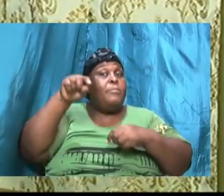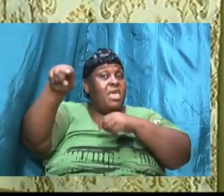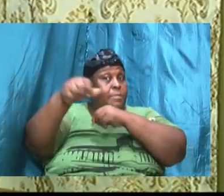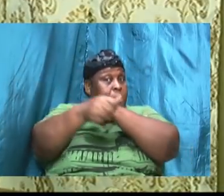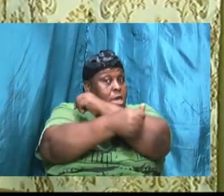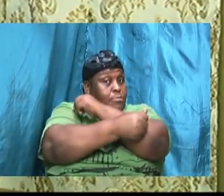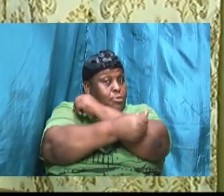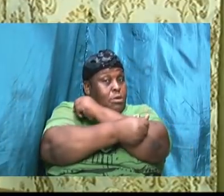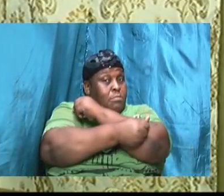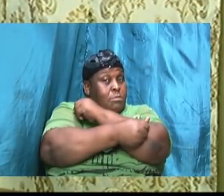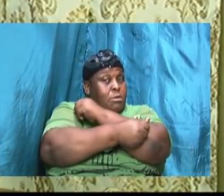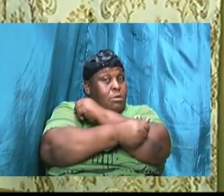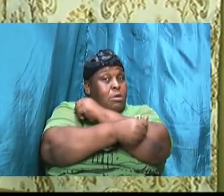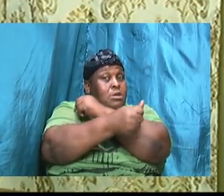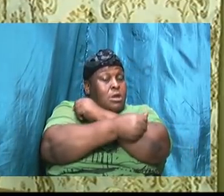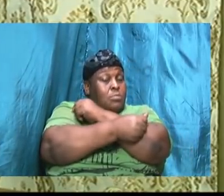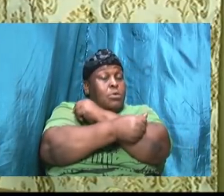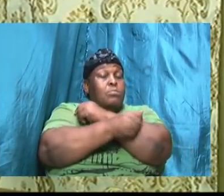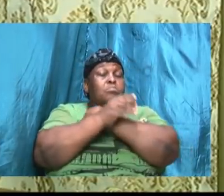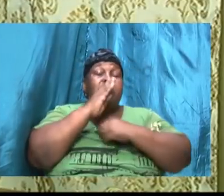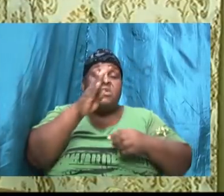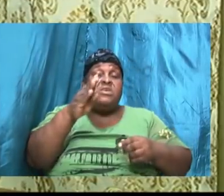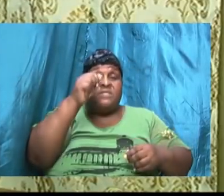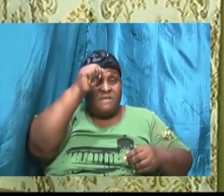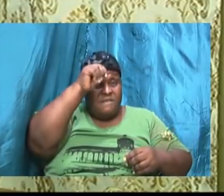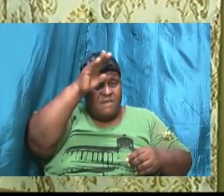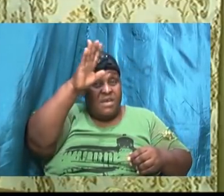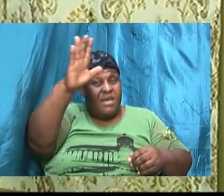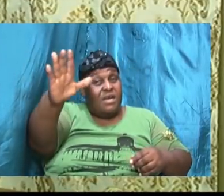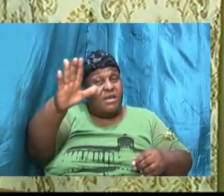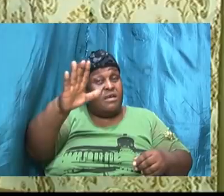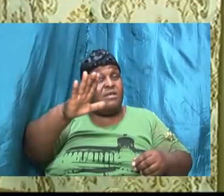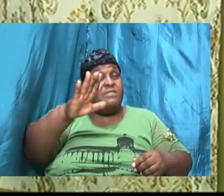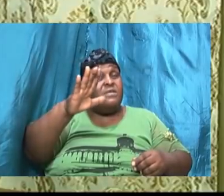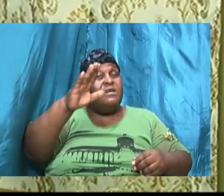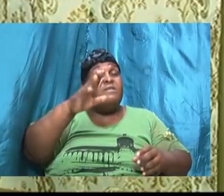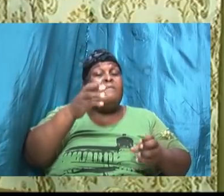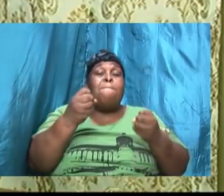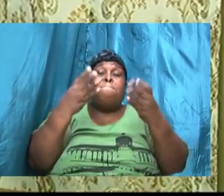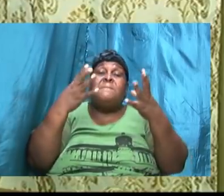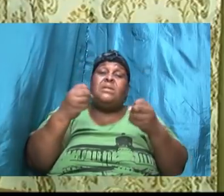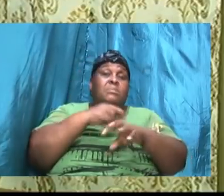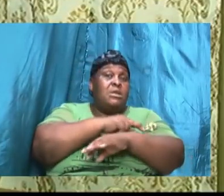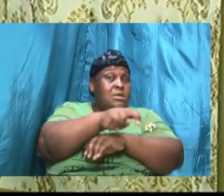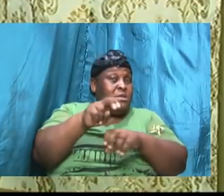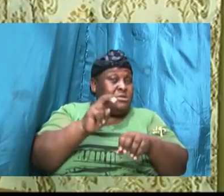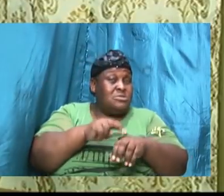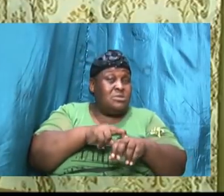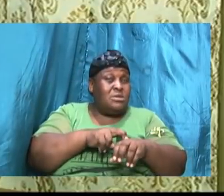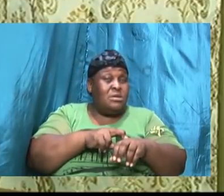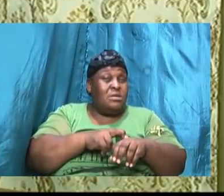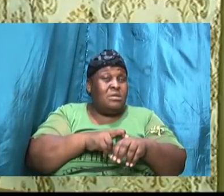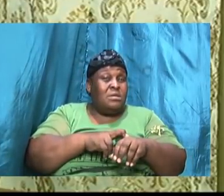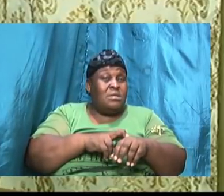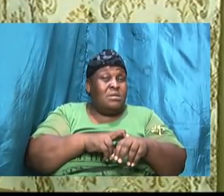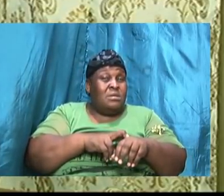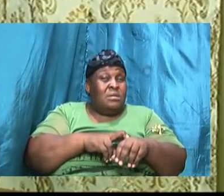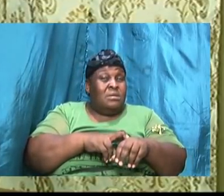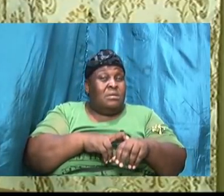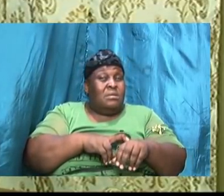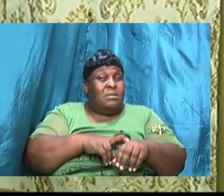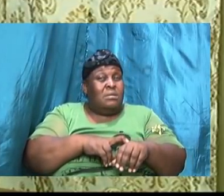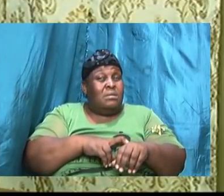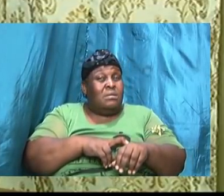the father of many nations however as he pertains to going in unto Hagar Abraham